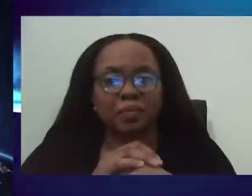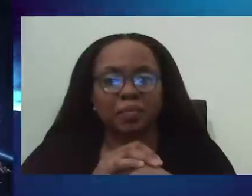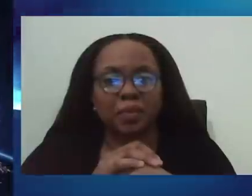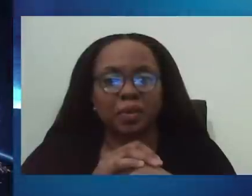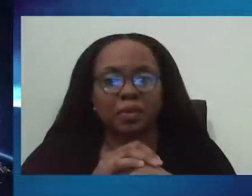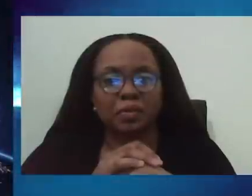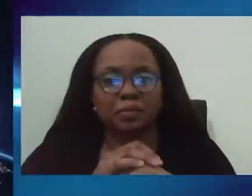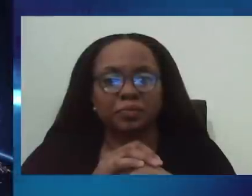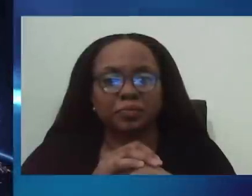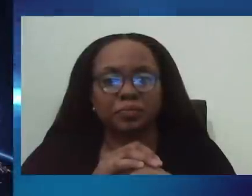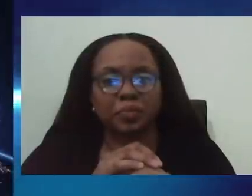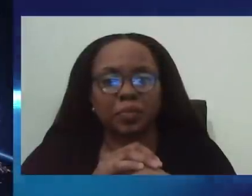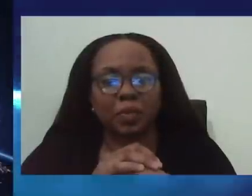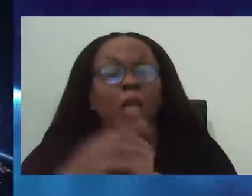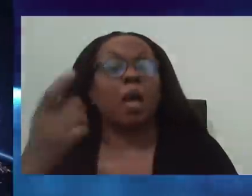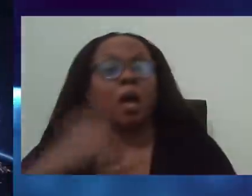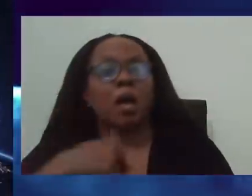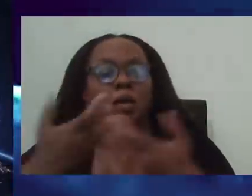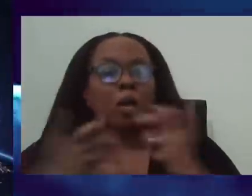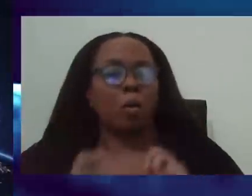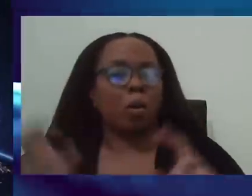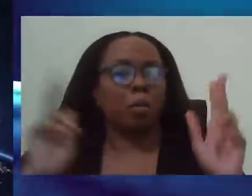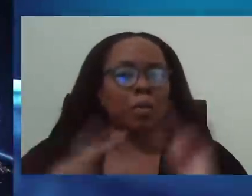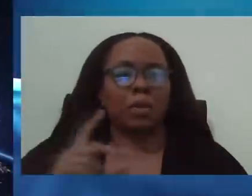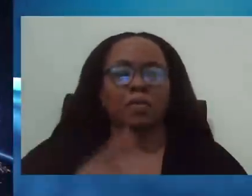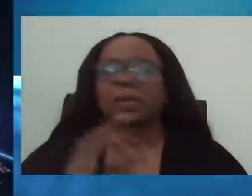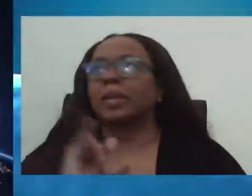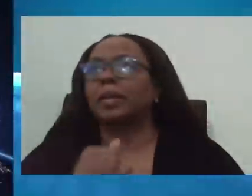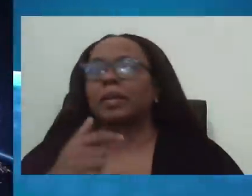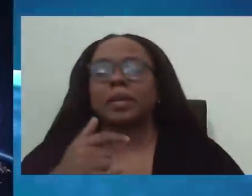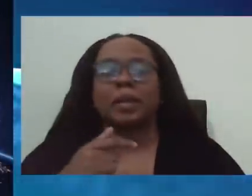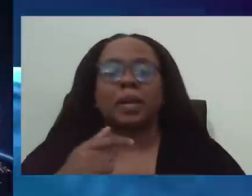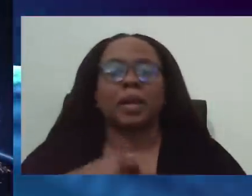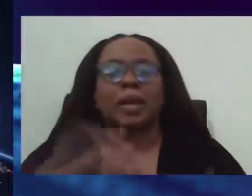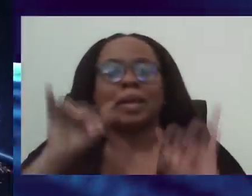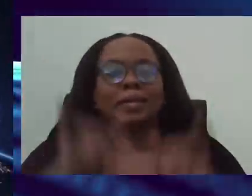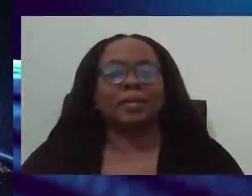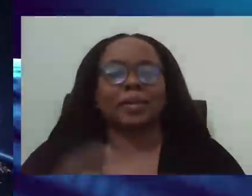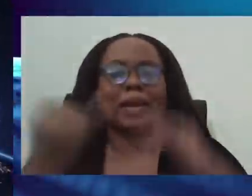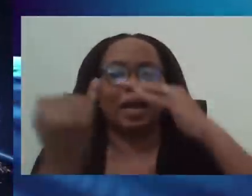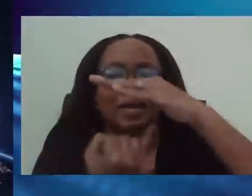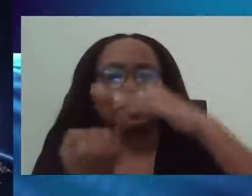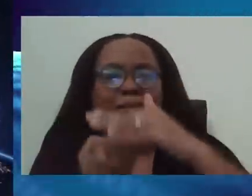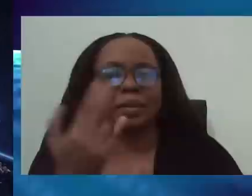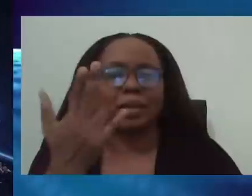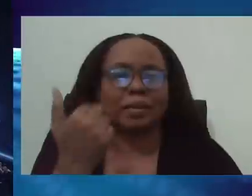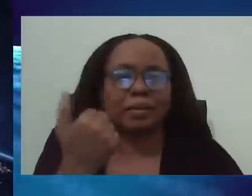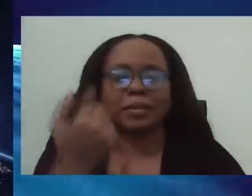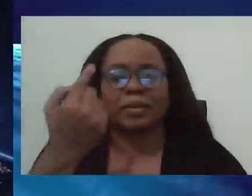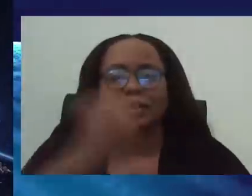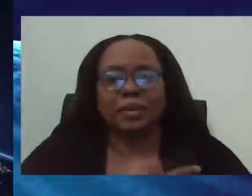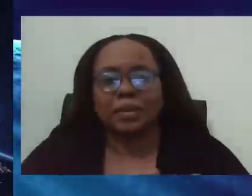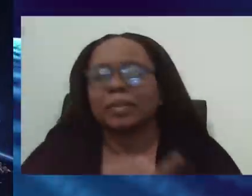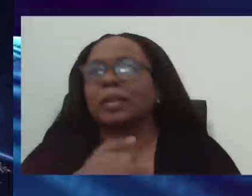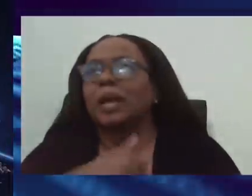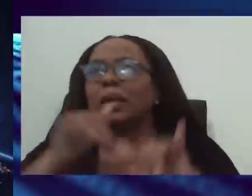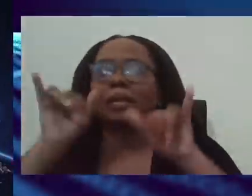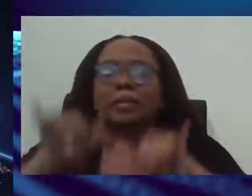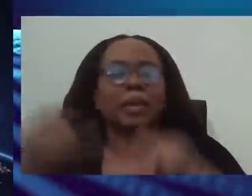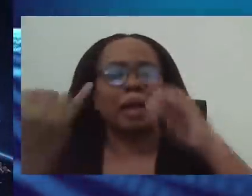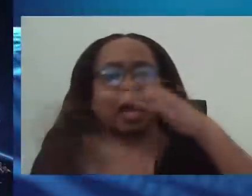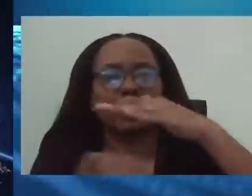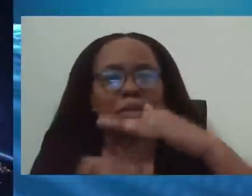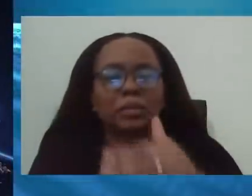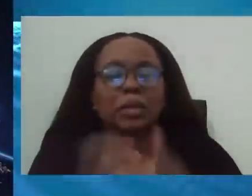13 days. I've stayed in isolation for 25 days. I need to go. That's not how it works. This is based primarily